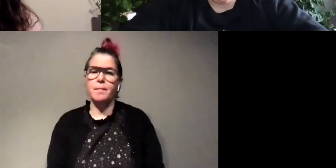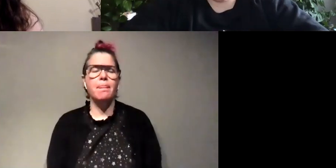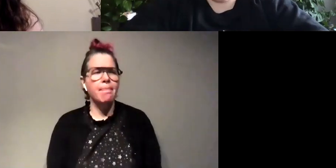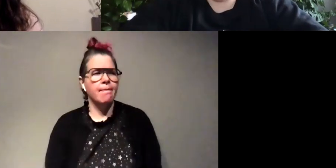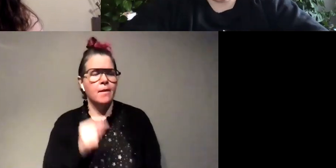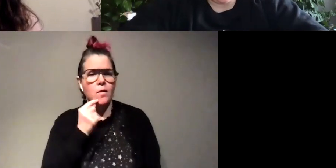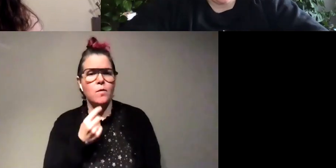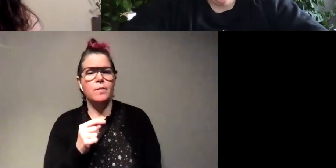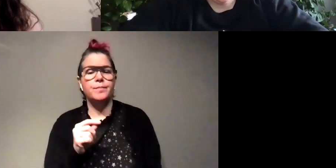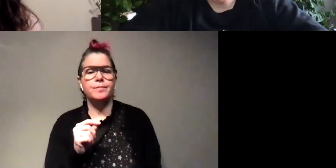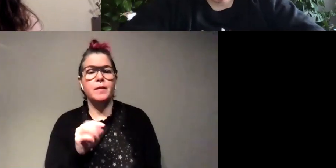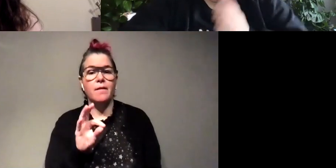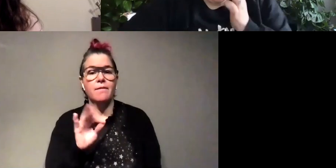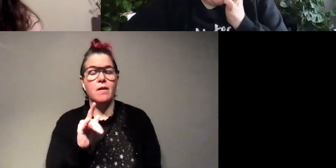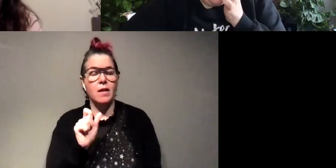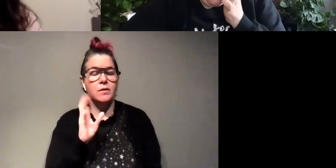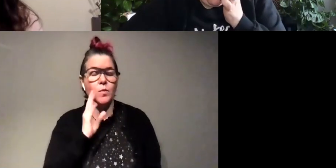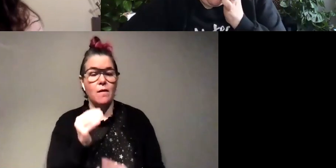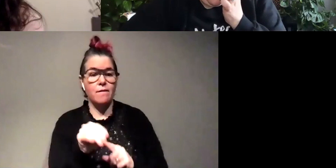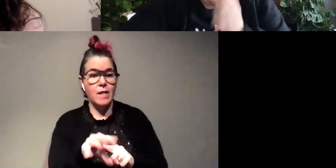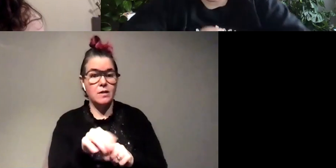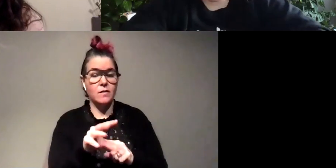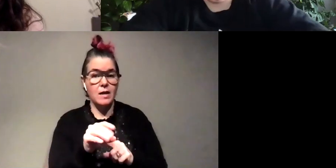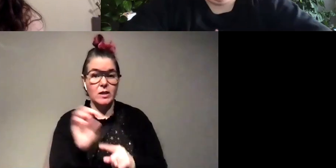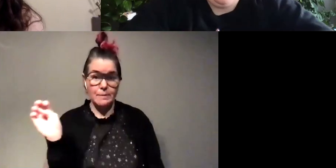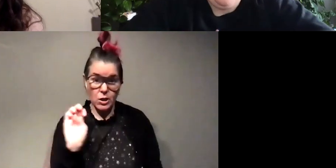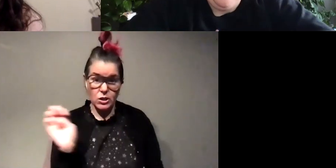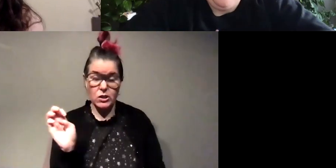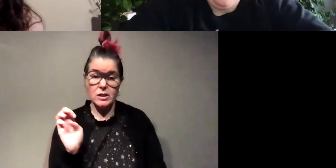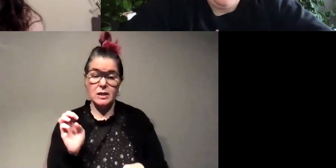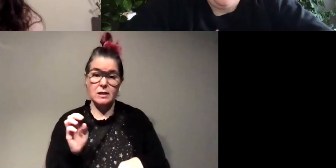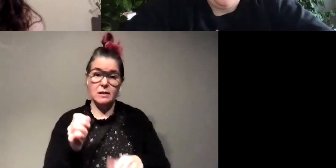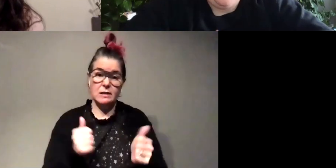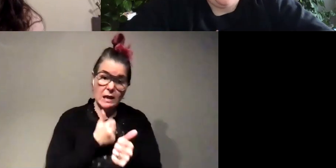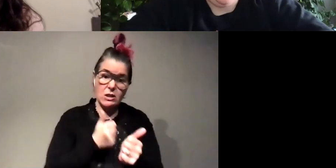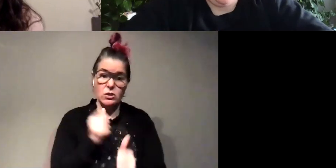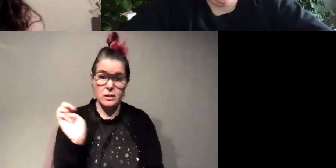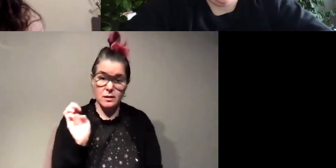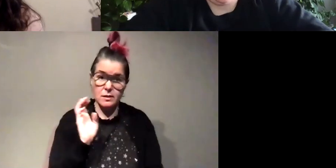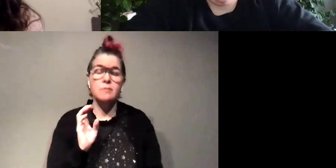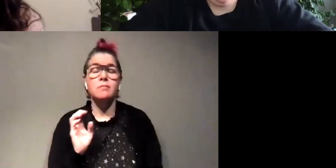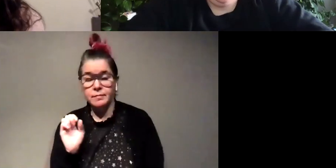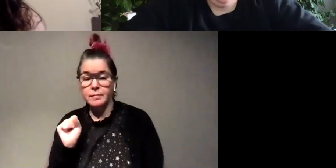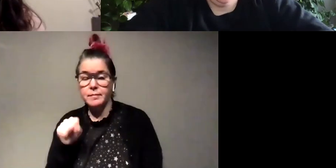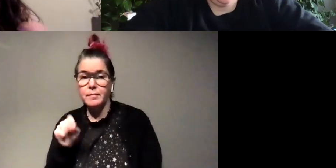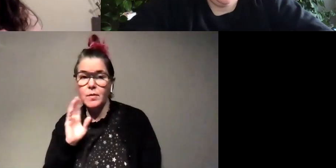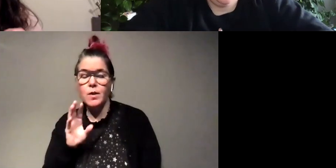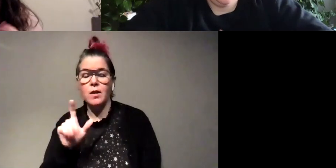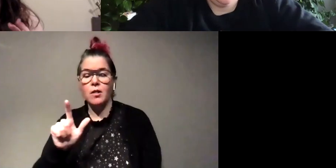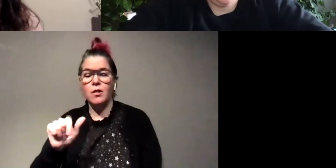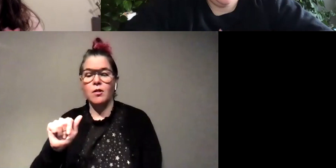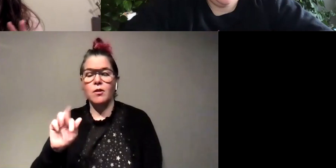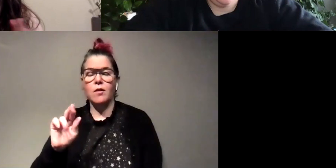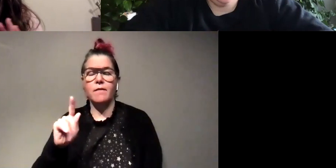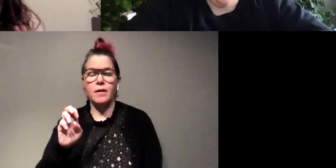flash for distress calls yes they will yeah so the um the larva they're basically